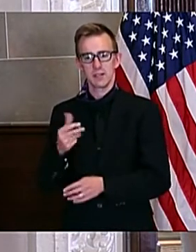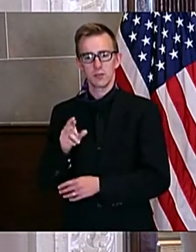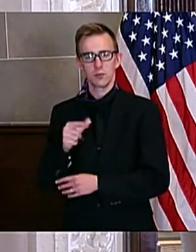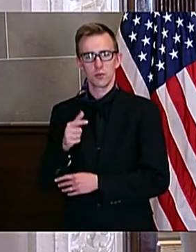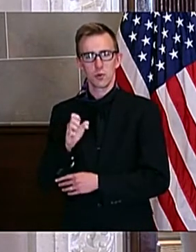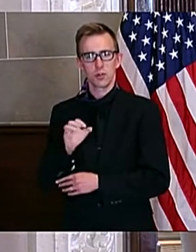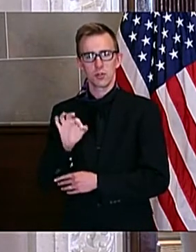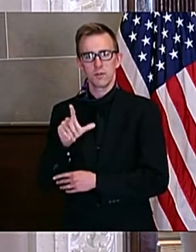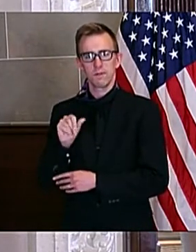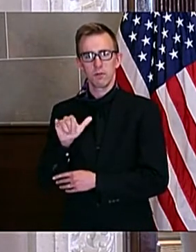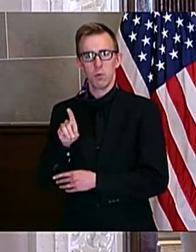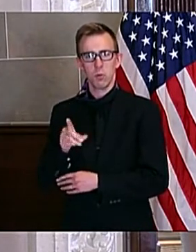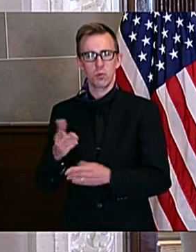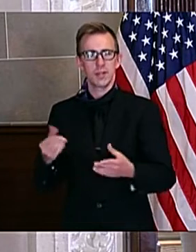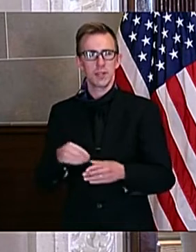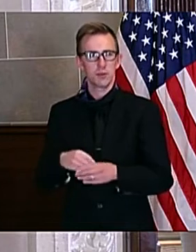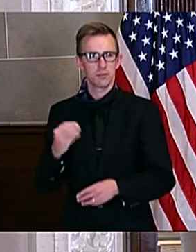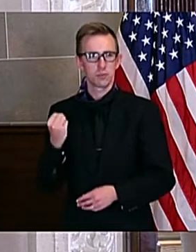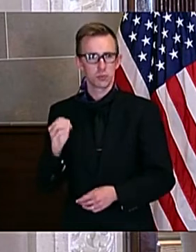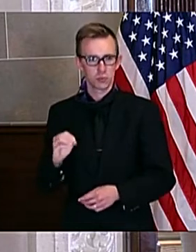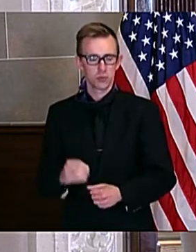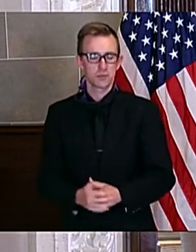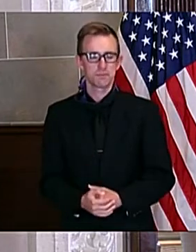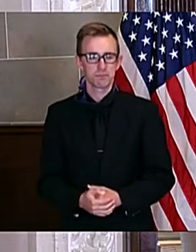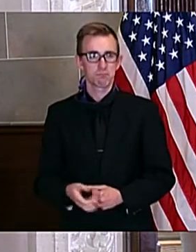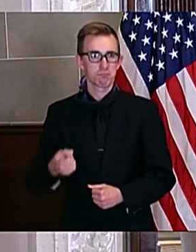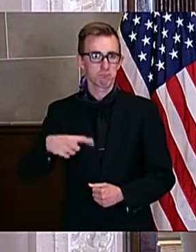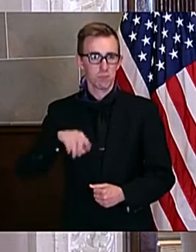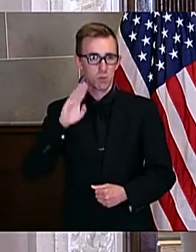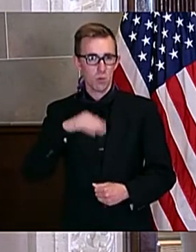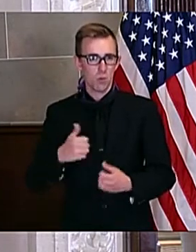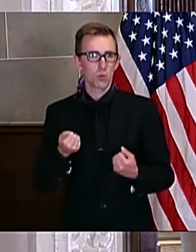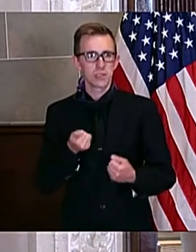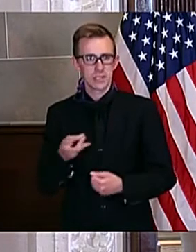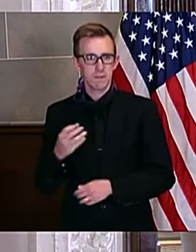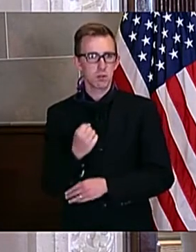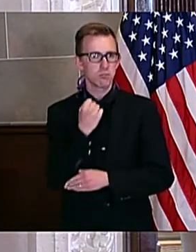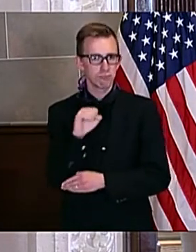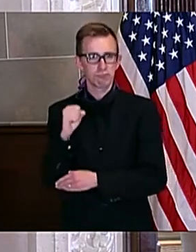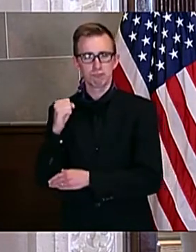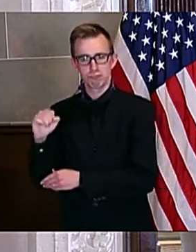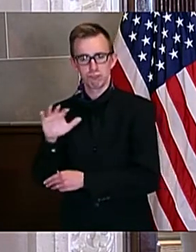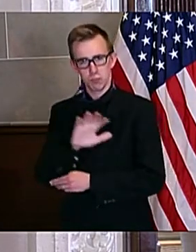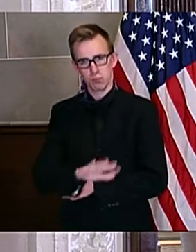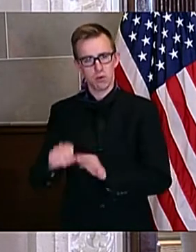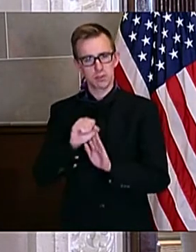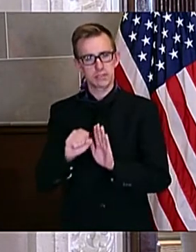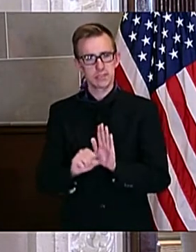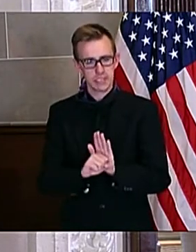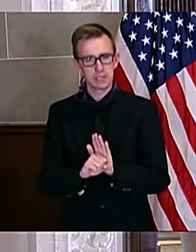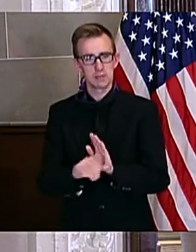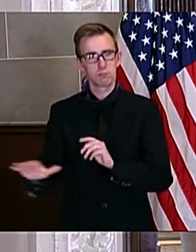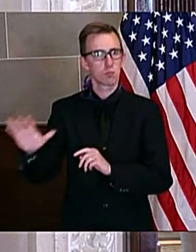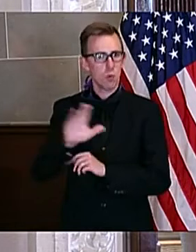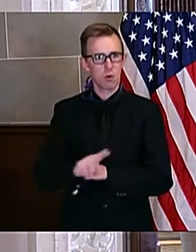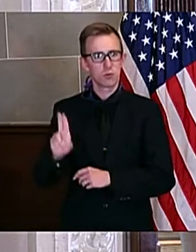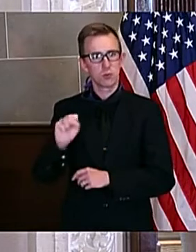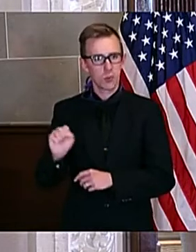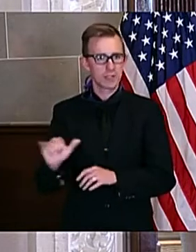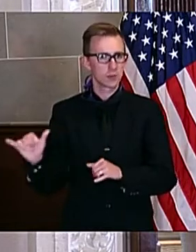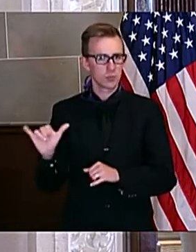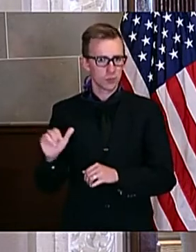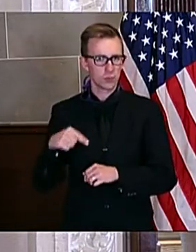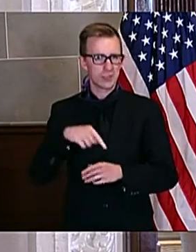here in Missouri. As you know, there were many protests that took place in Missouri and across the nation over the